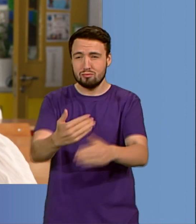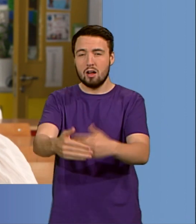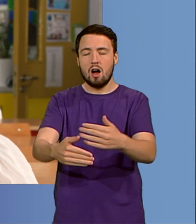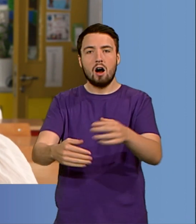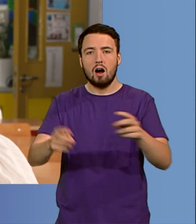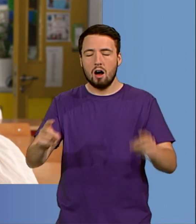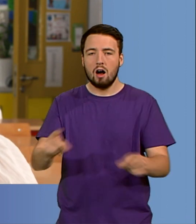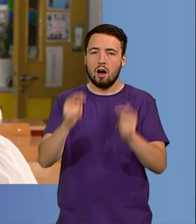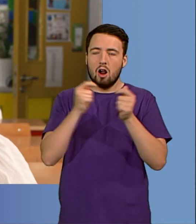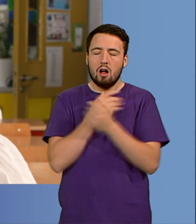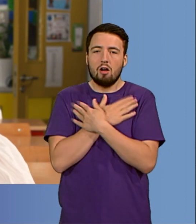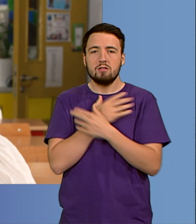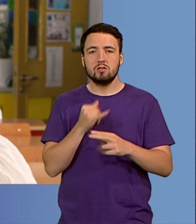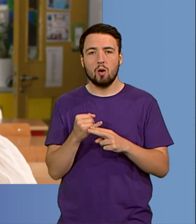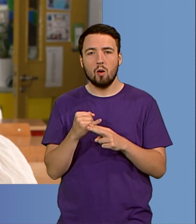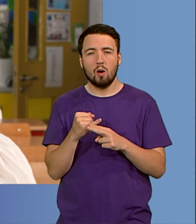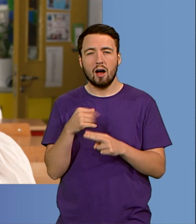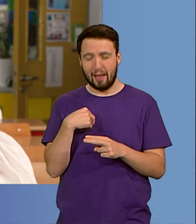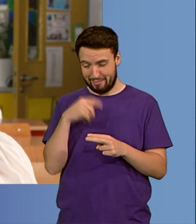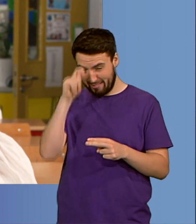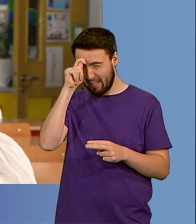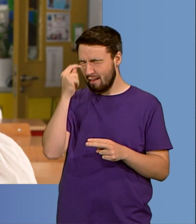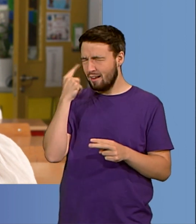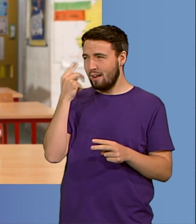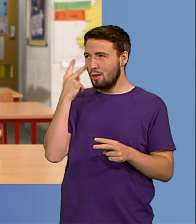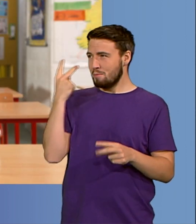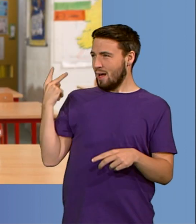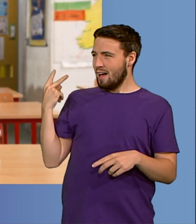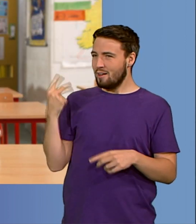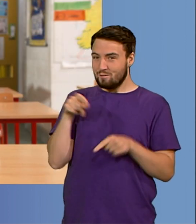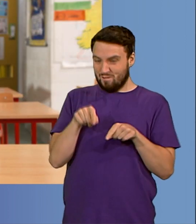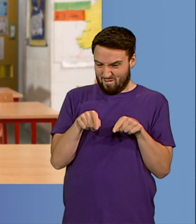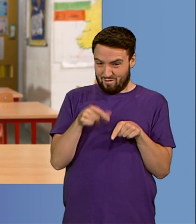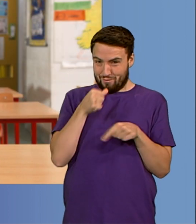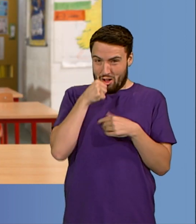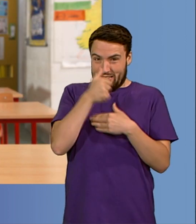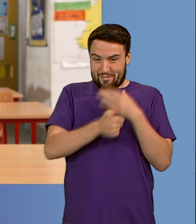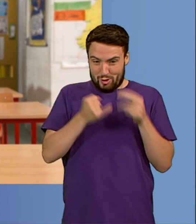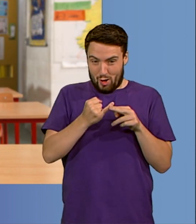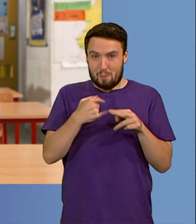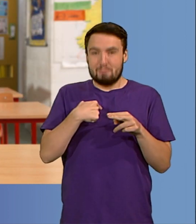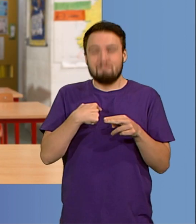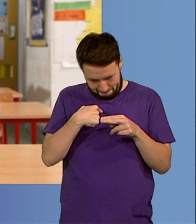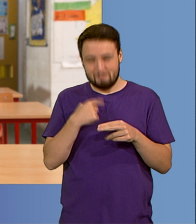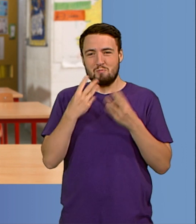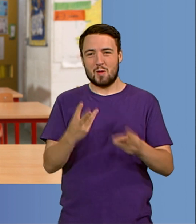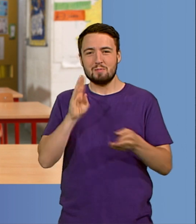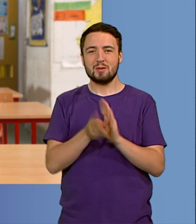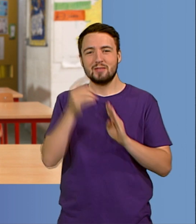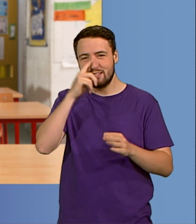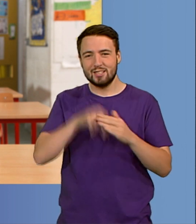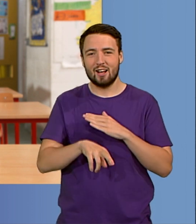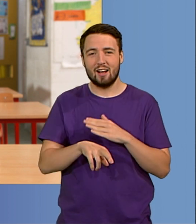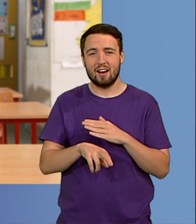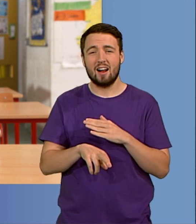was on that very first day that I decided that I wanted to be a teacher. When I started college there were people